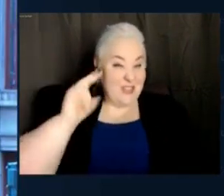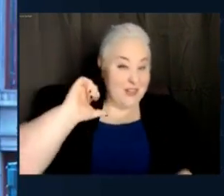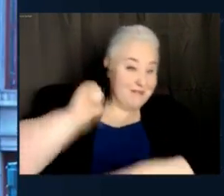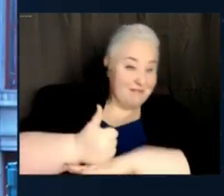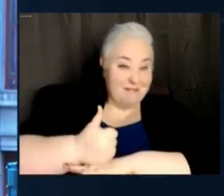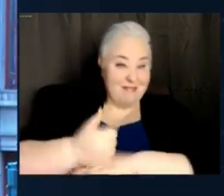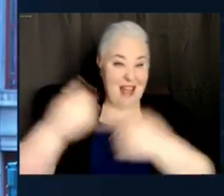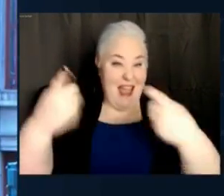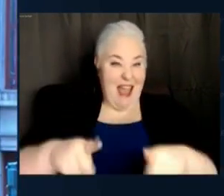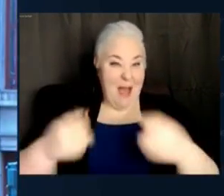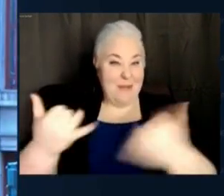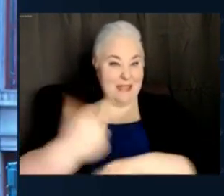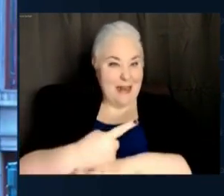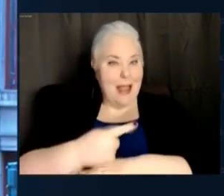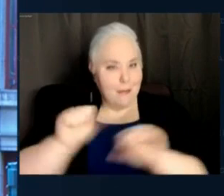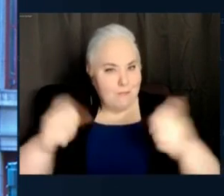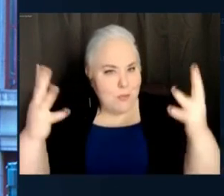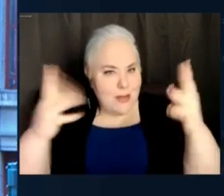You can clap it up for that.